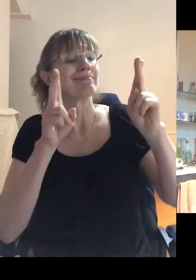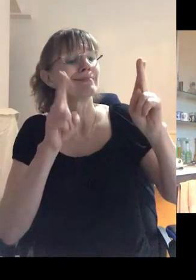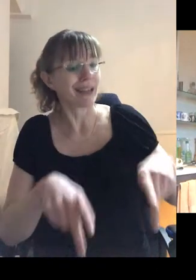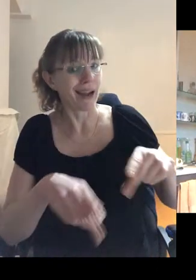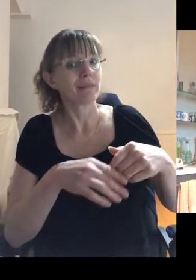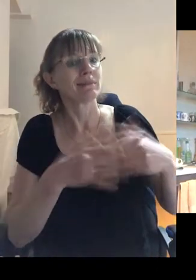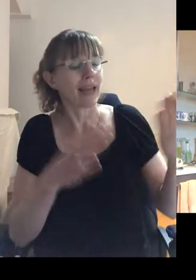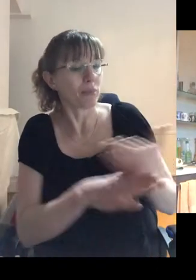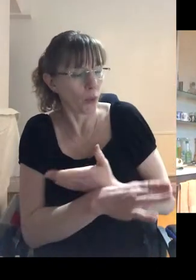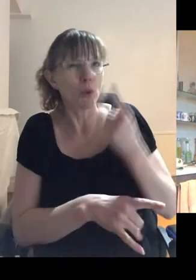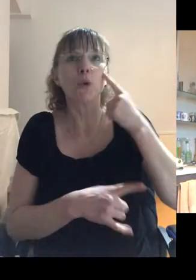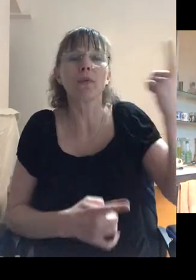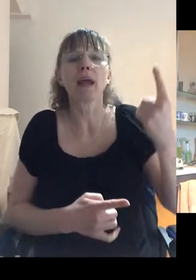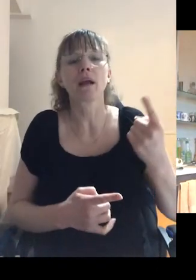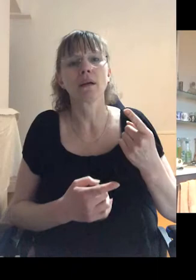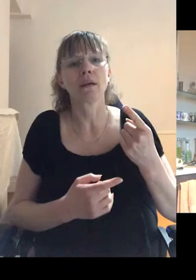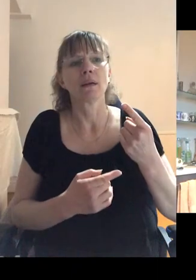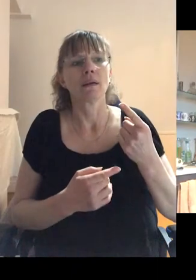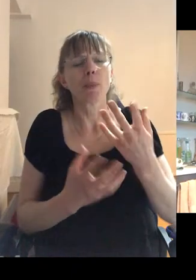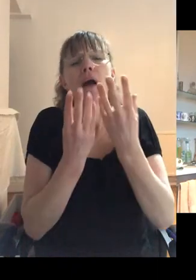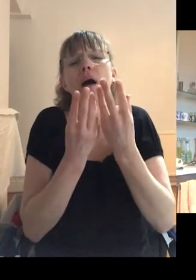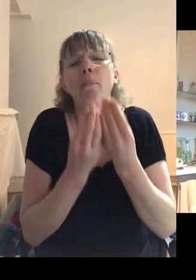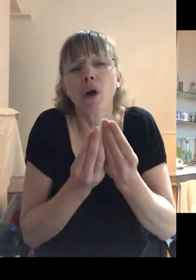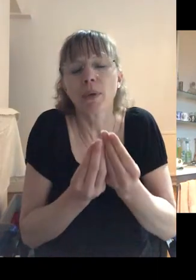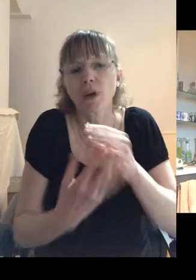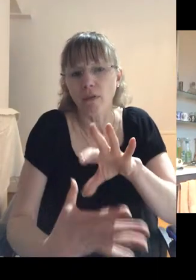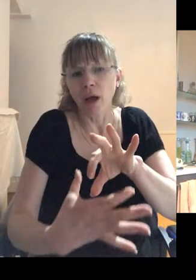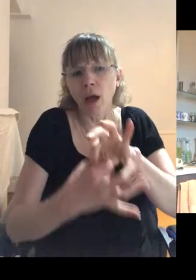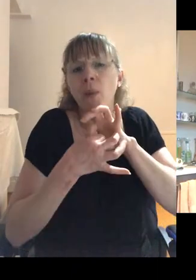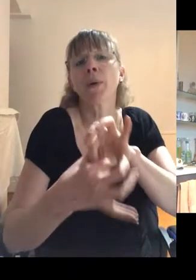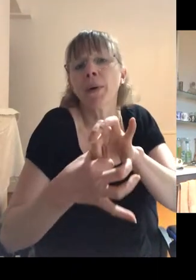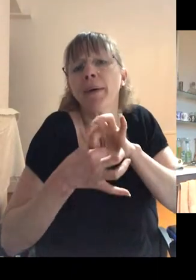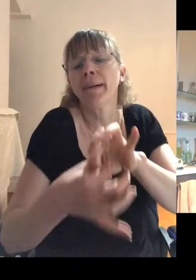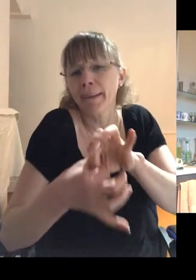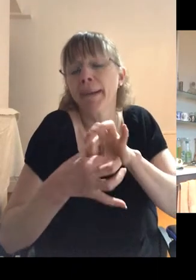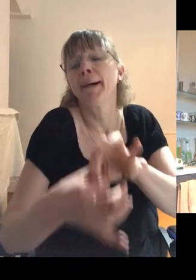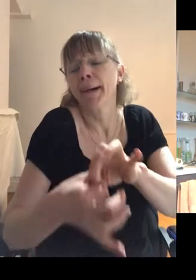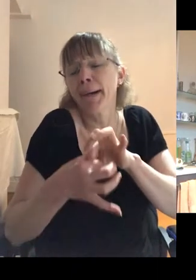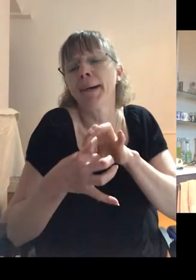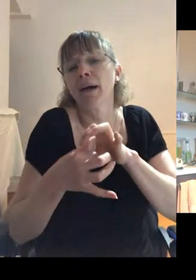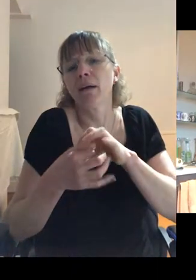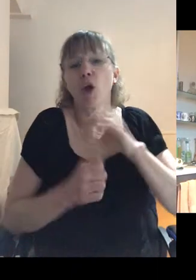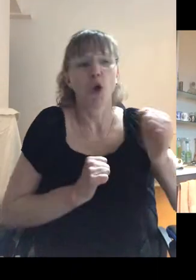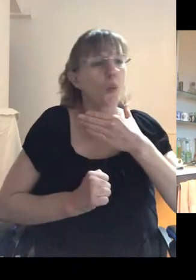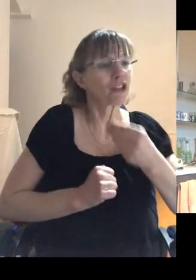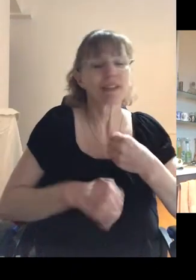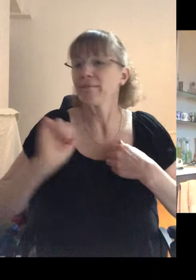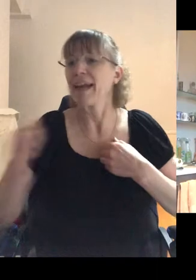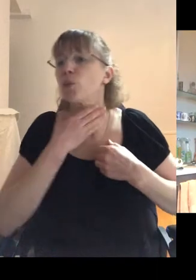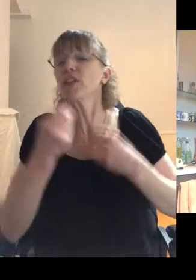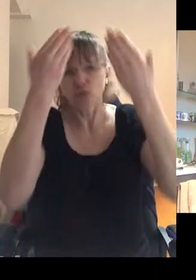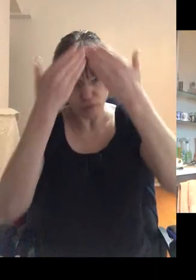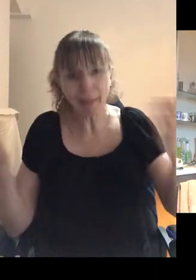the day before. You would think there was going to be this last moment of, of reconnection and that, you know, her wishes and his would be